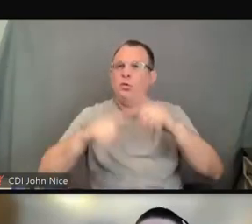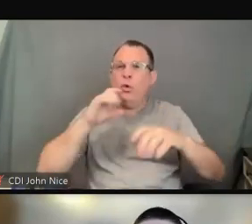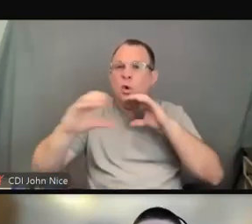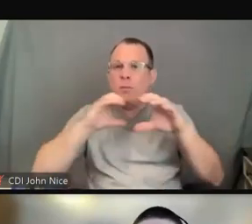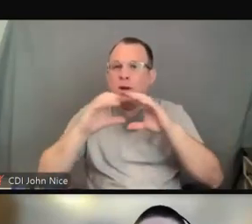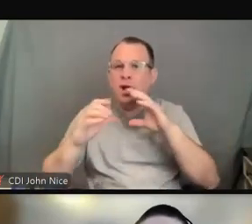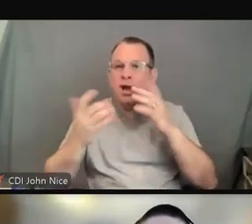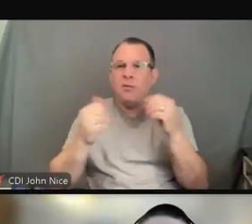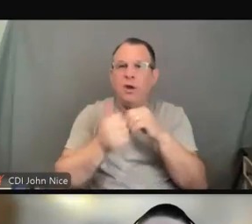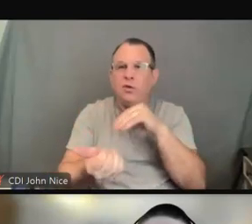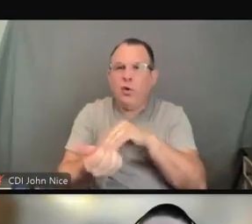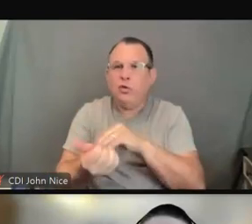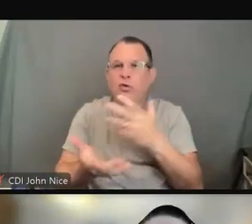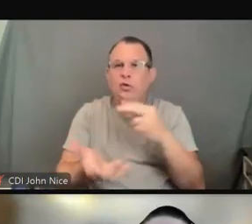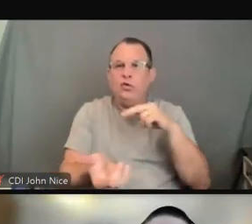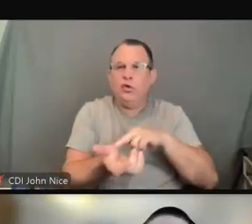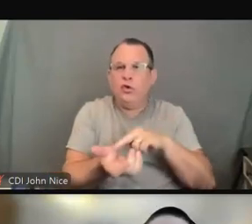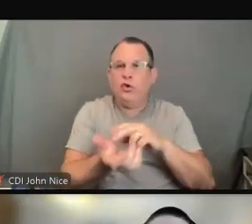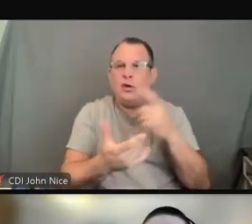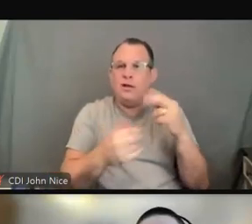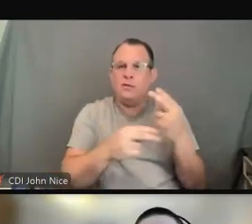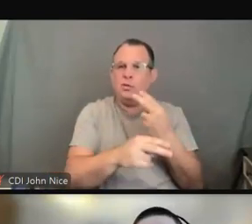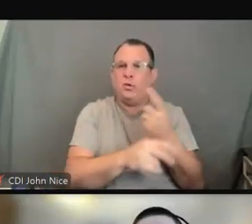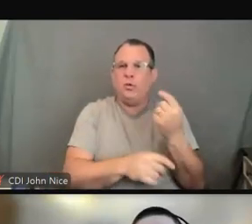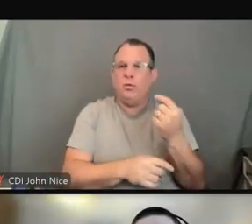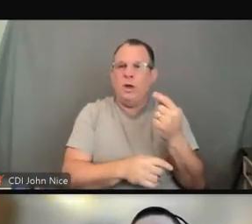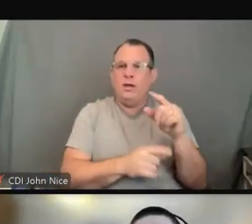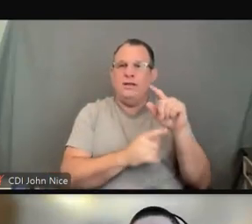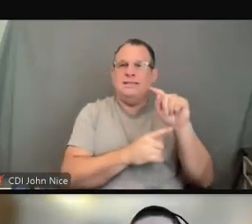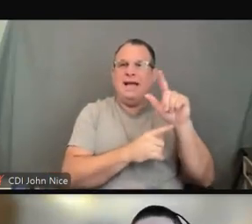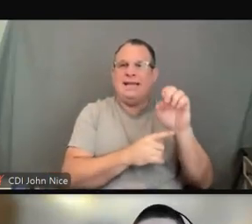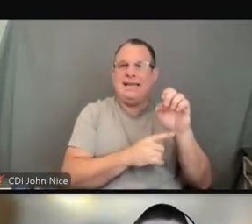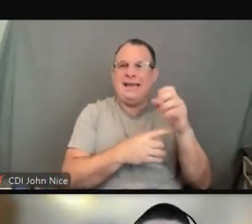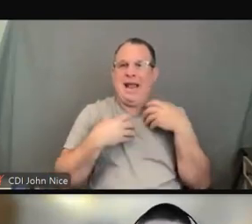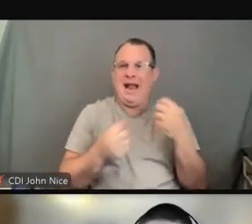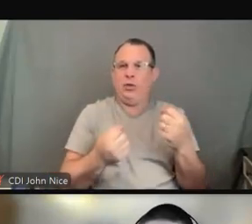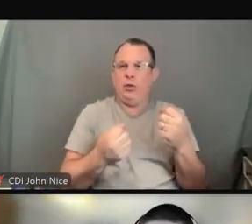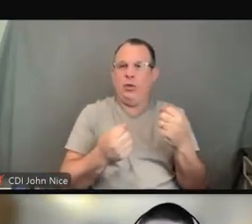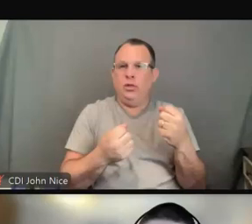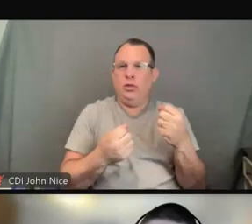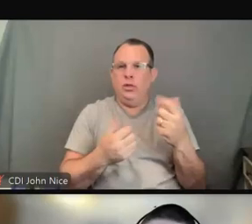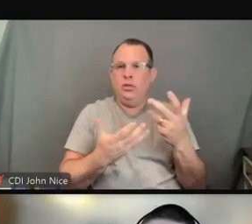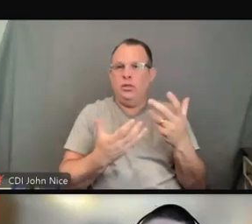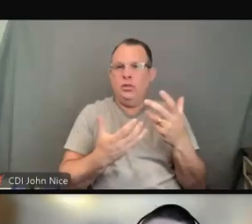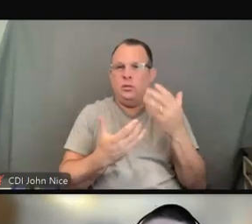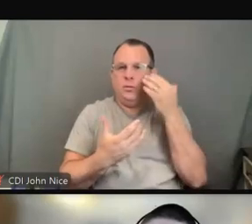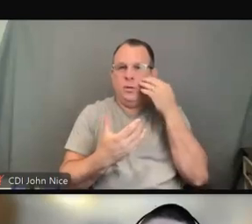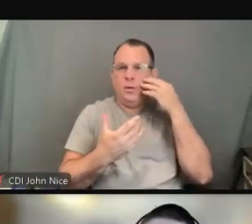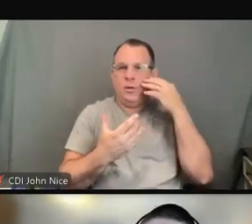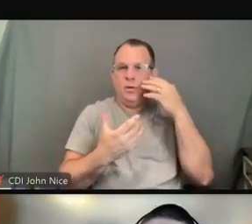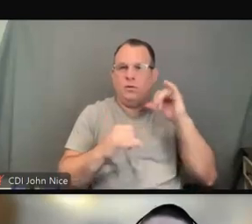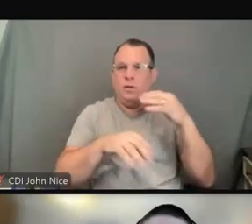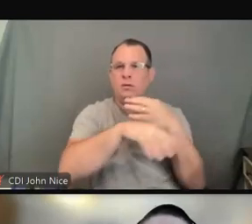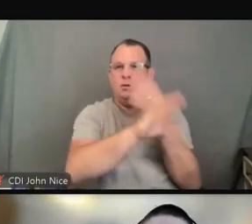telehealth. So healthcare providers are required to provide accessibility